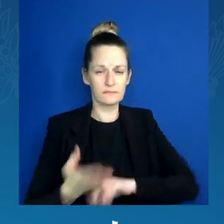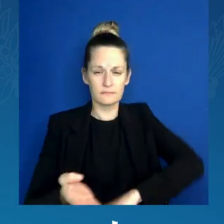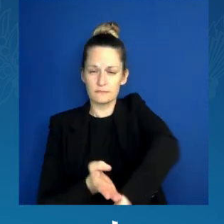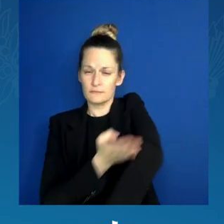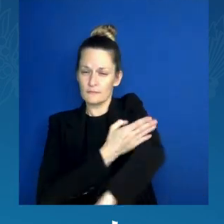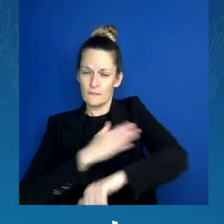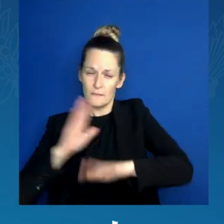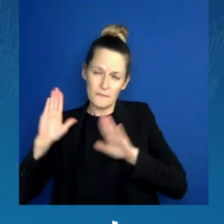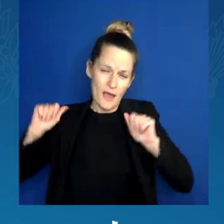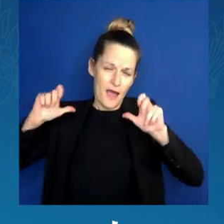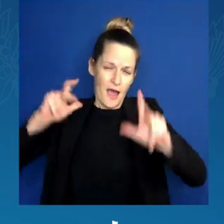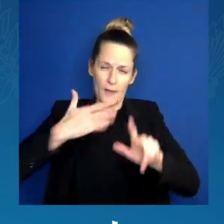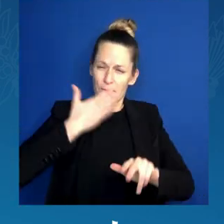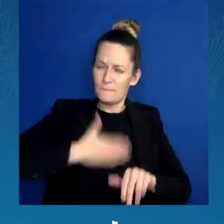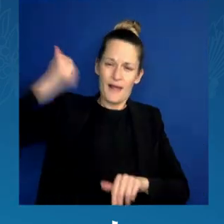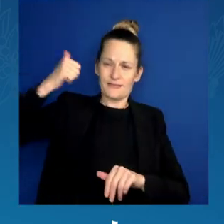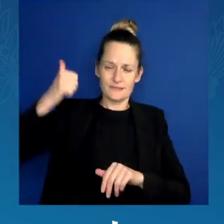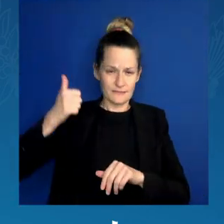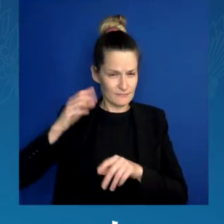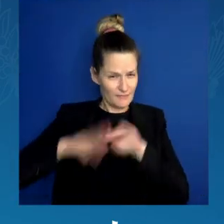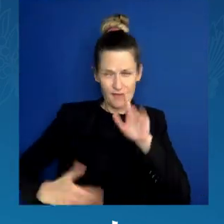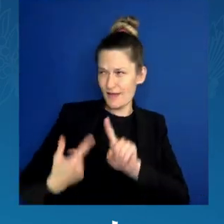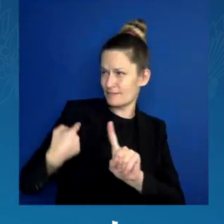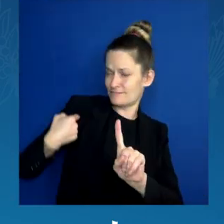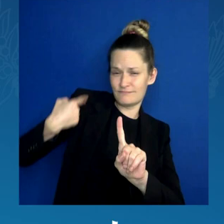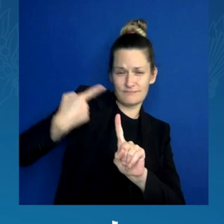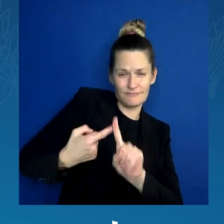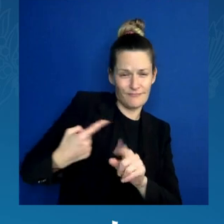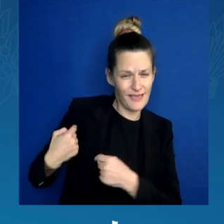My first vote and stand tall for the state of Michigan. you.